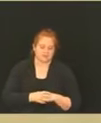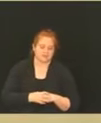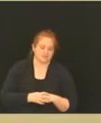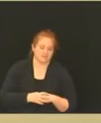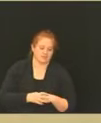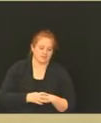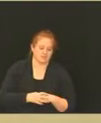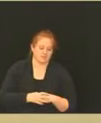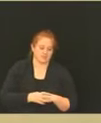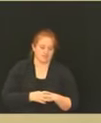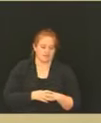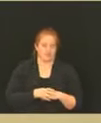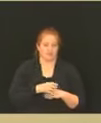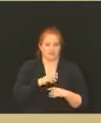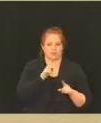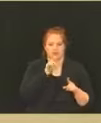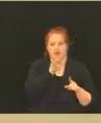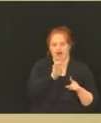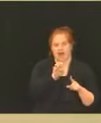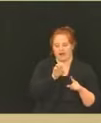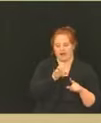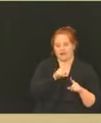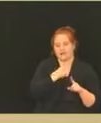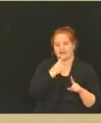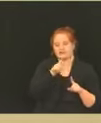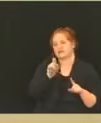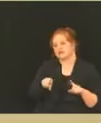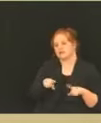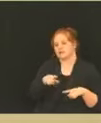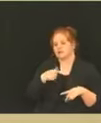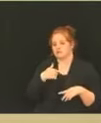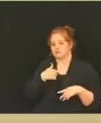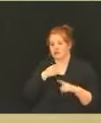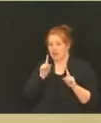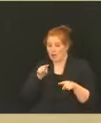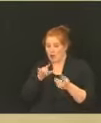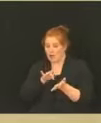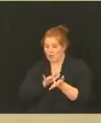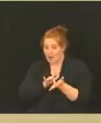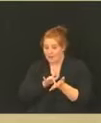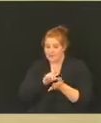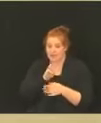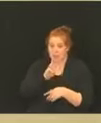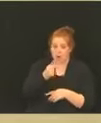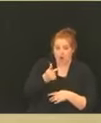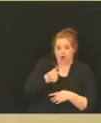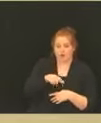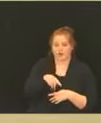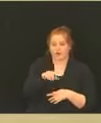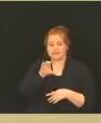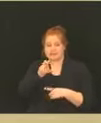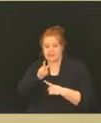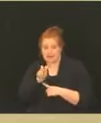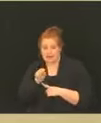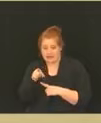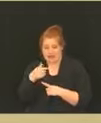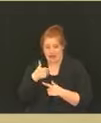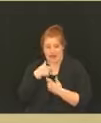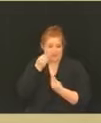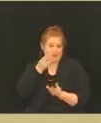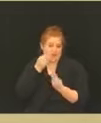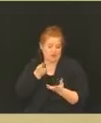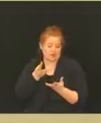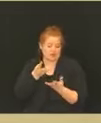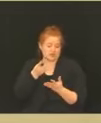Can I or should I go to a pharmacy like Walgreens or CVS and ask about signing up to get vaccinated? And I guess this is for